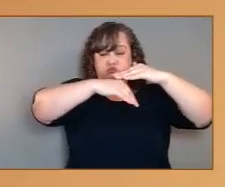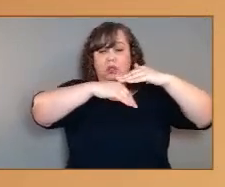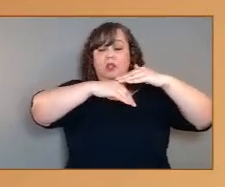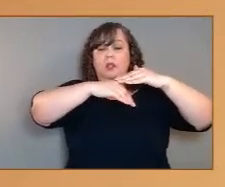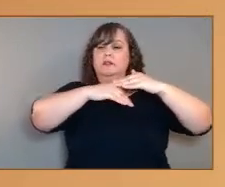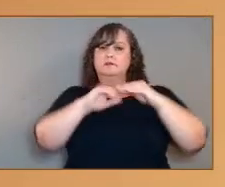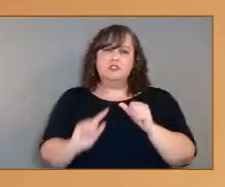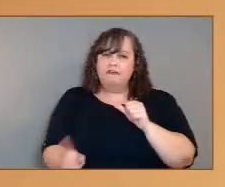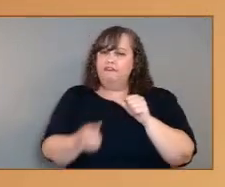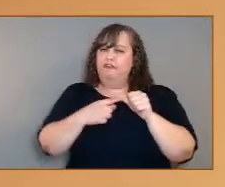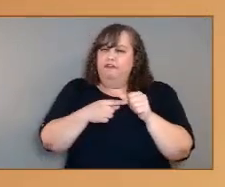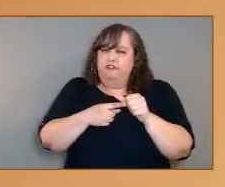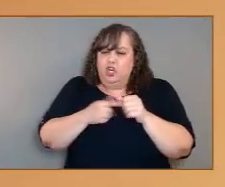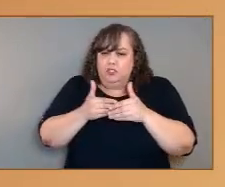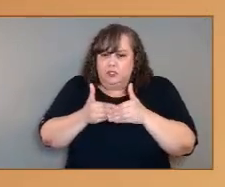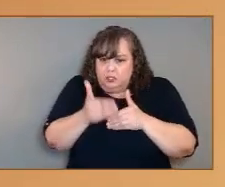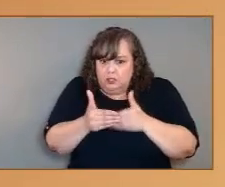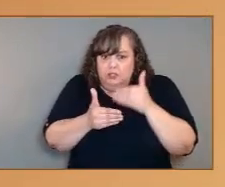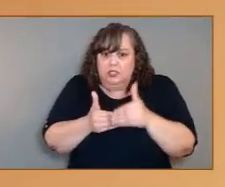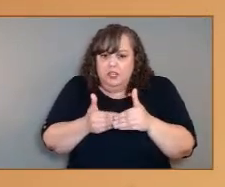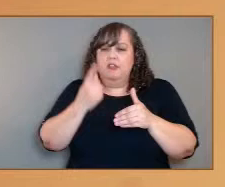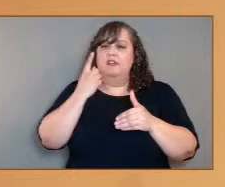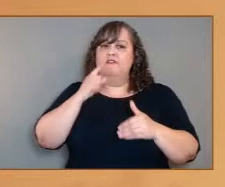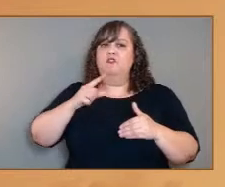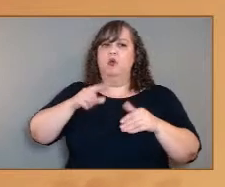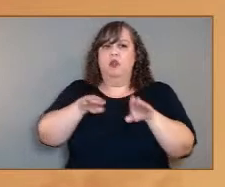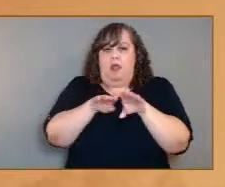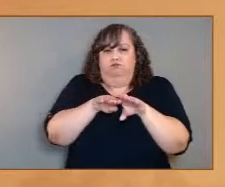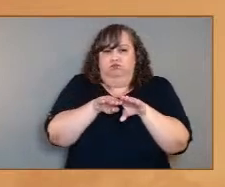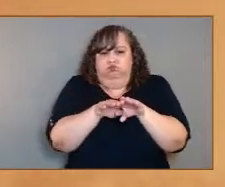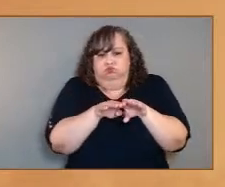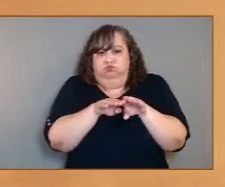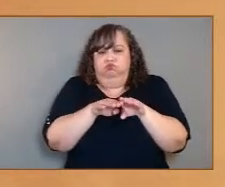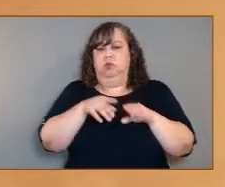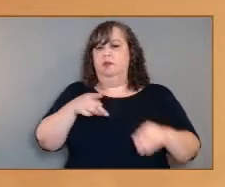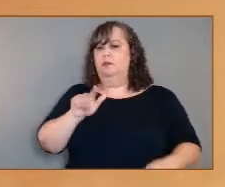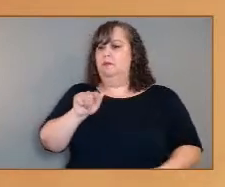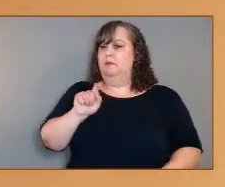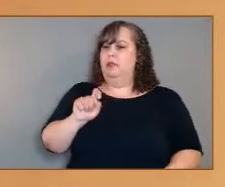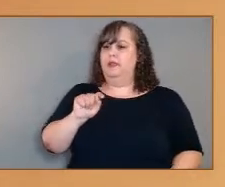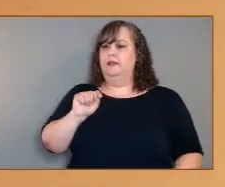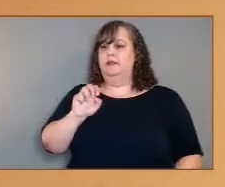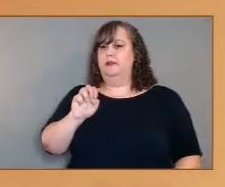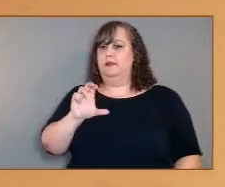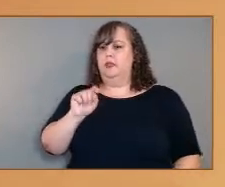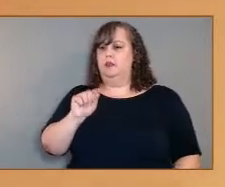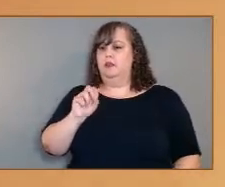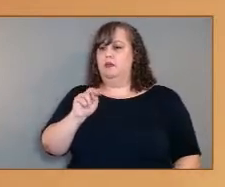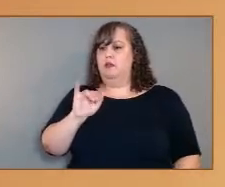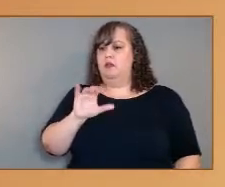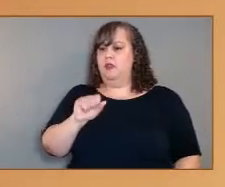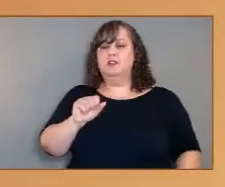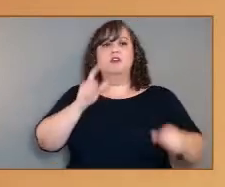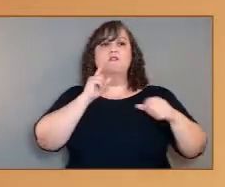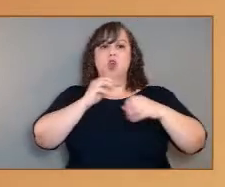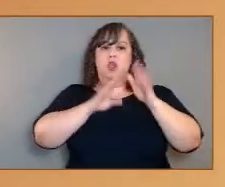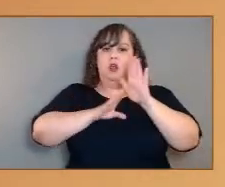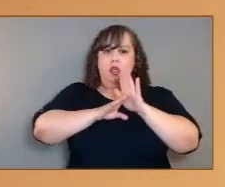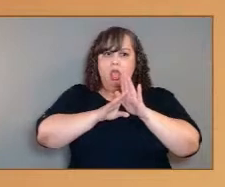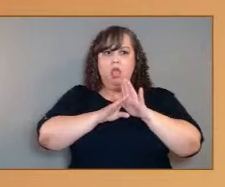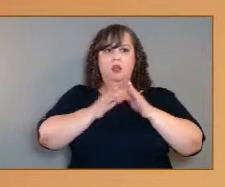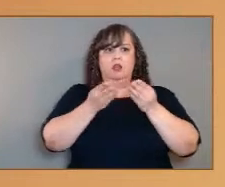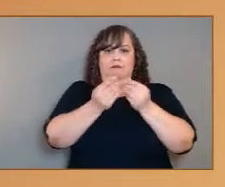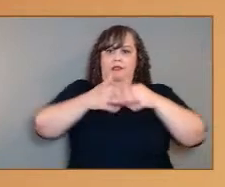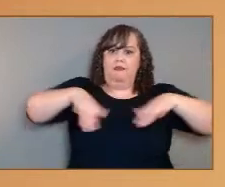you know, set Earth down this path of becoming habitable and, you know, developing continents, developing oceans. But what about Venus?